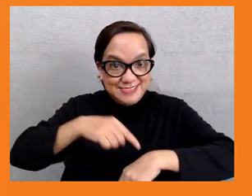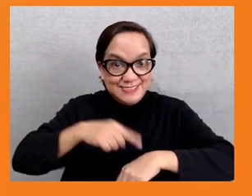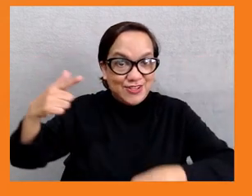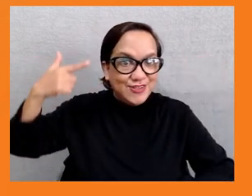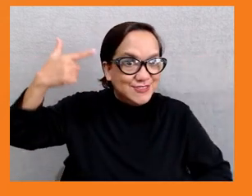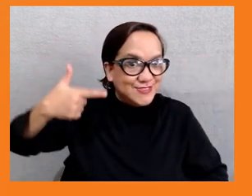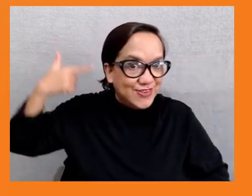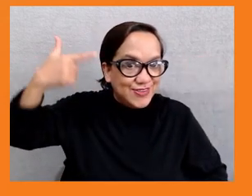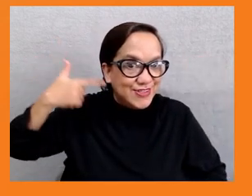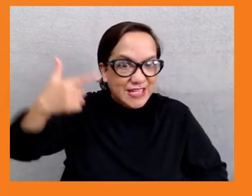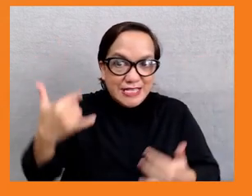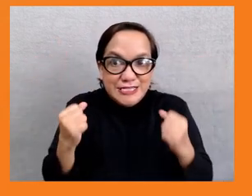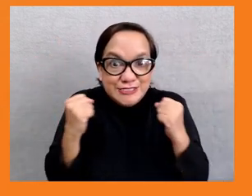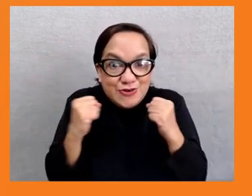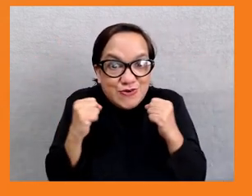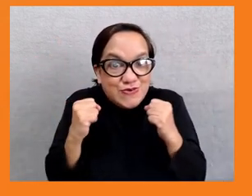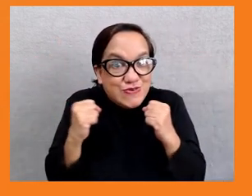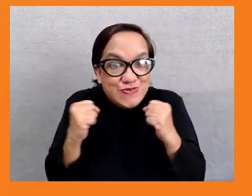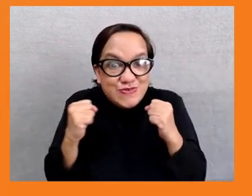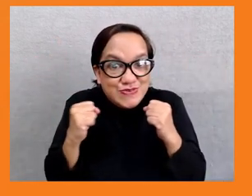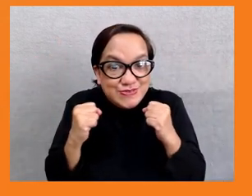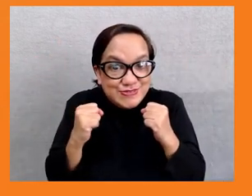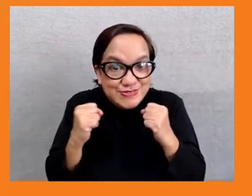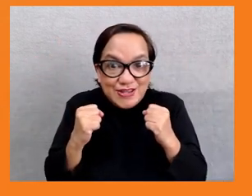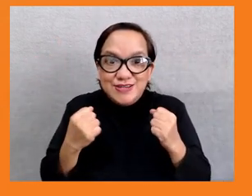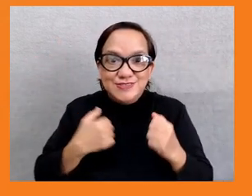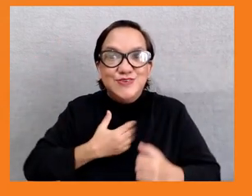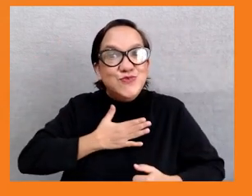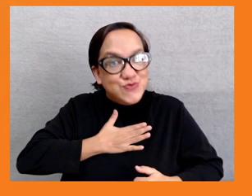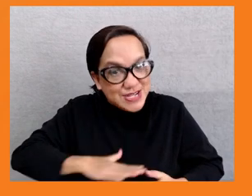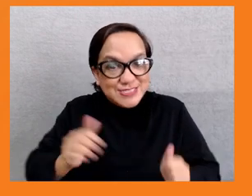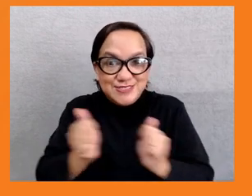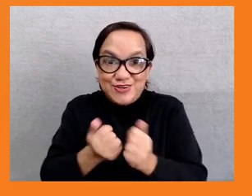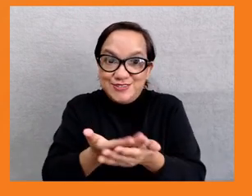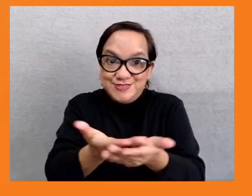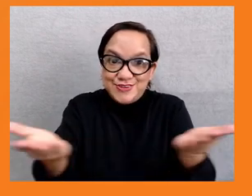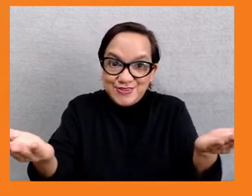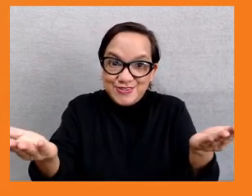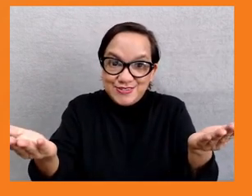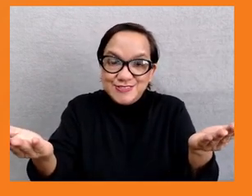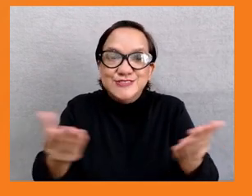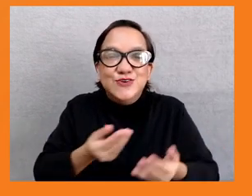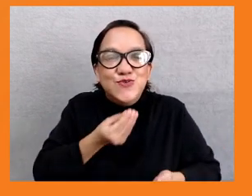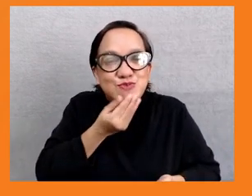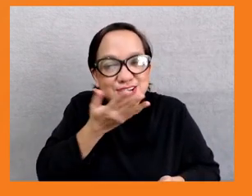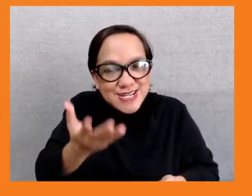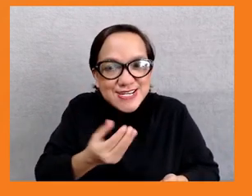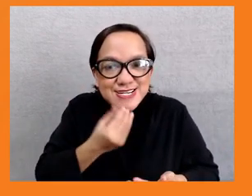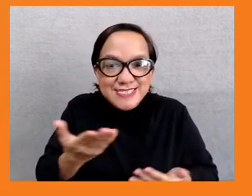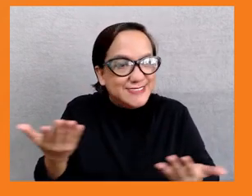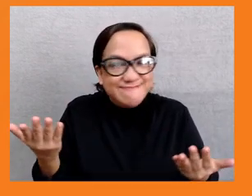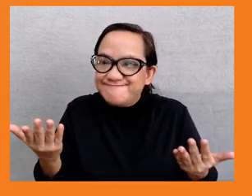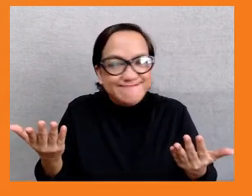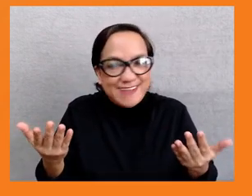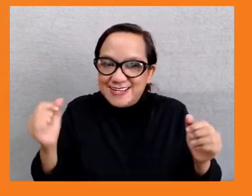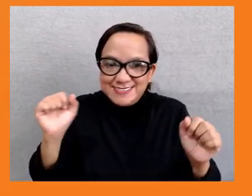Sri Lanka to be able to be warm and in the middle of the day, but unfortunately I can't be. I'm going to, as Myra said, present a few of the